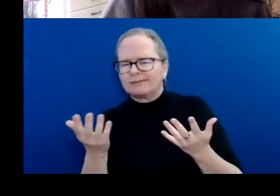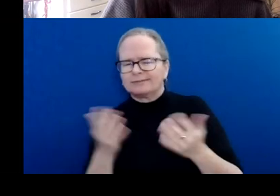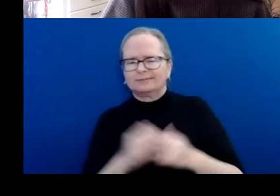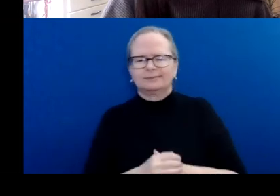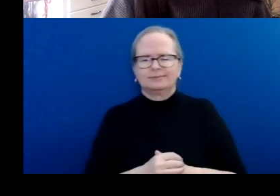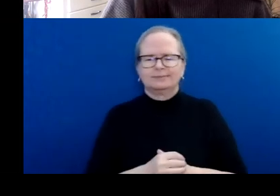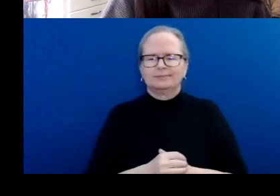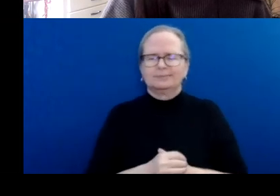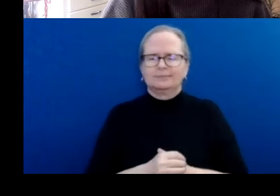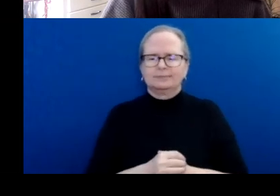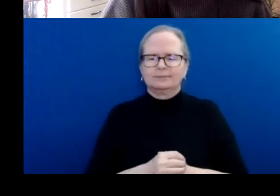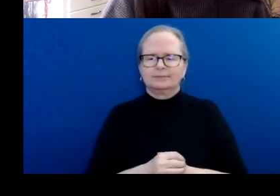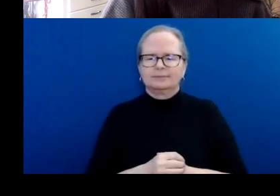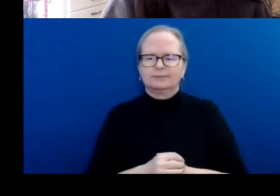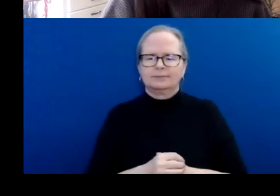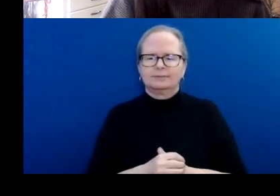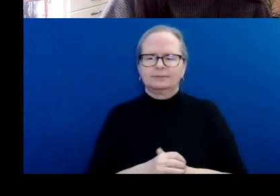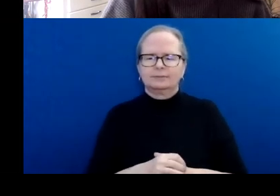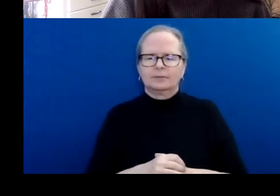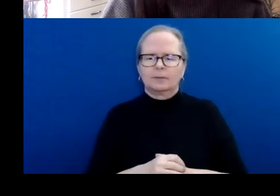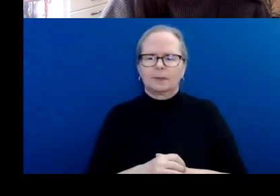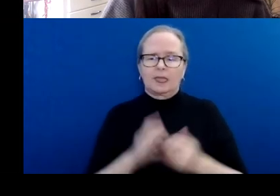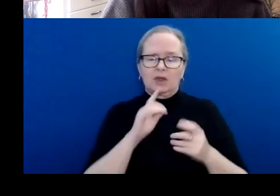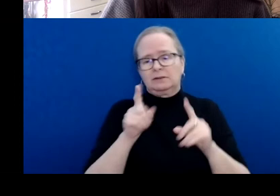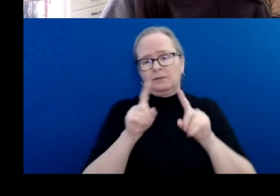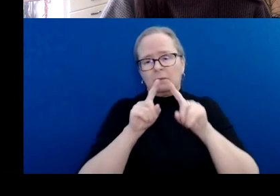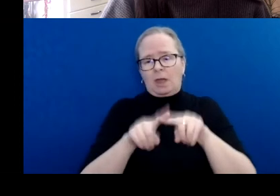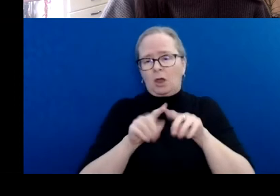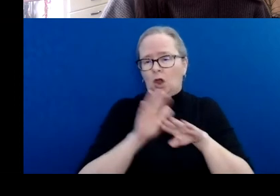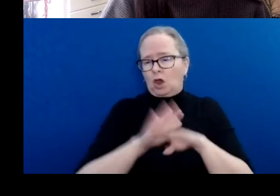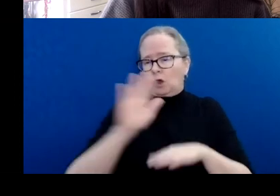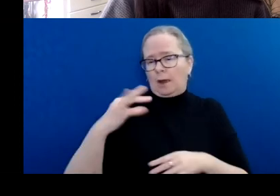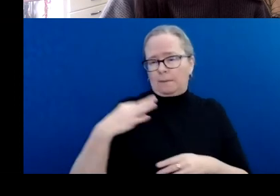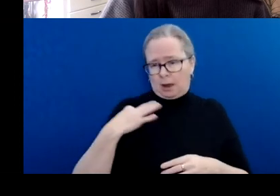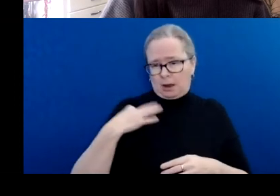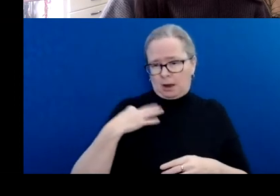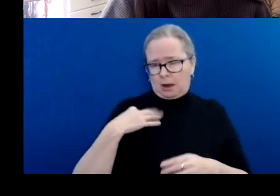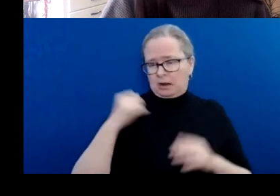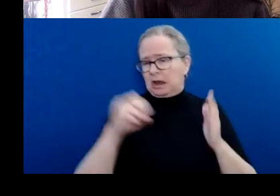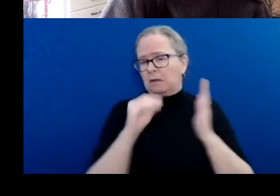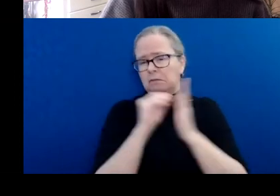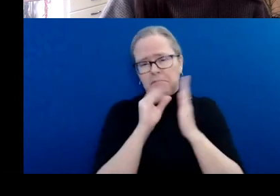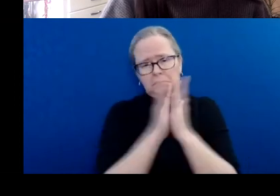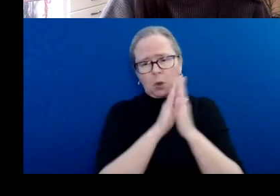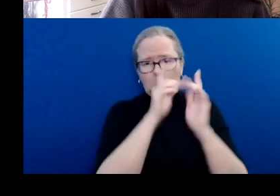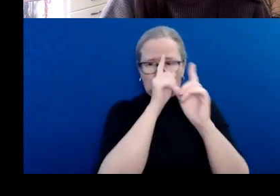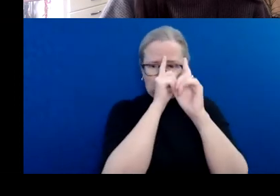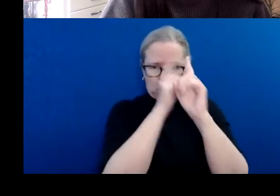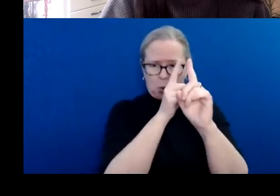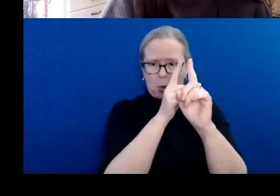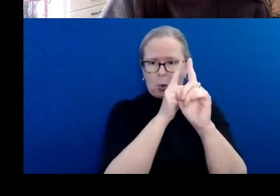Depending on what you're applying for, this section could include goals or outcomes related to your artistic practice,